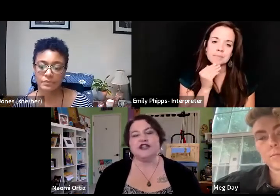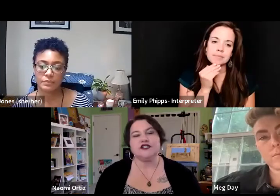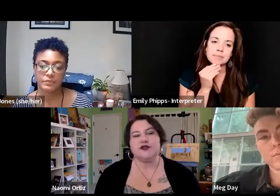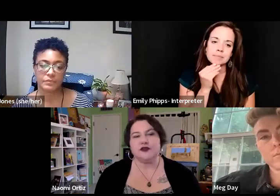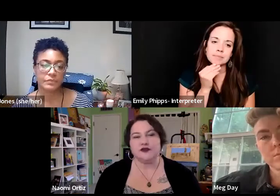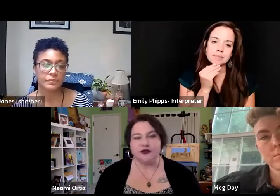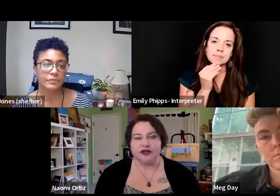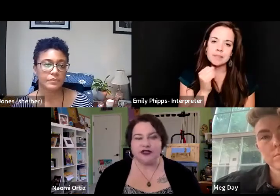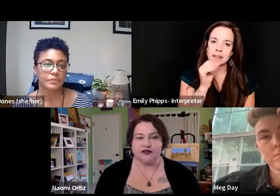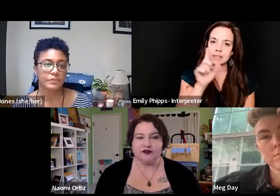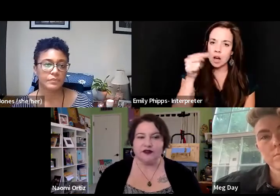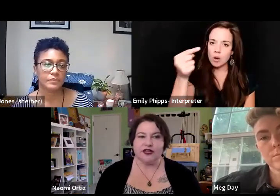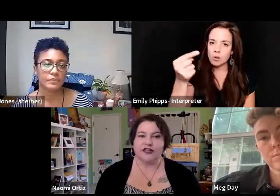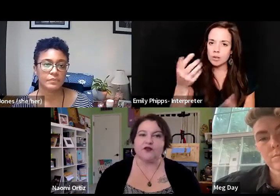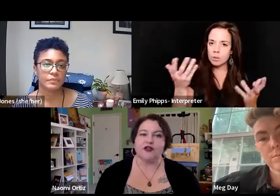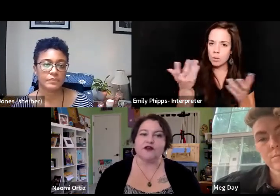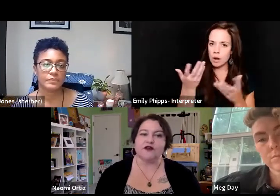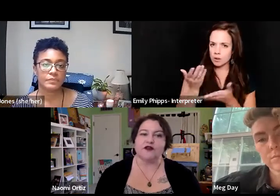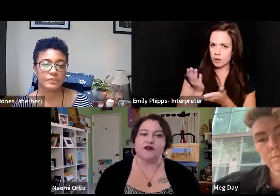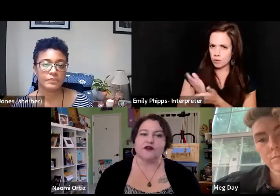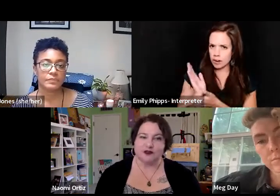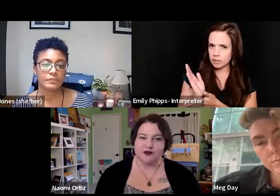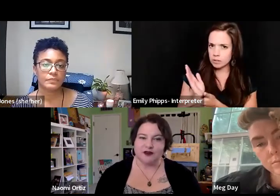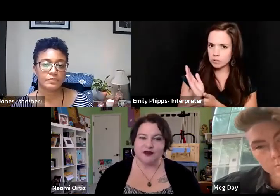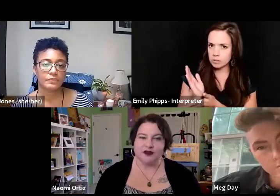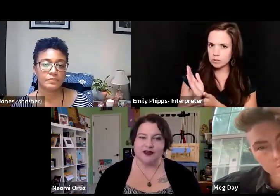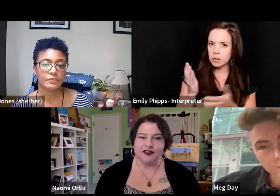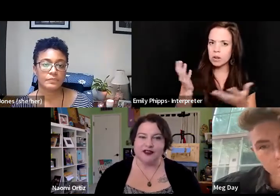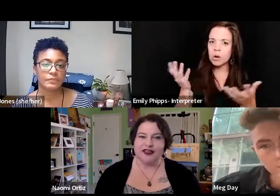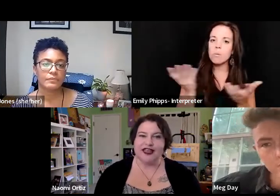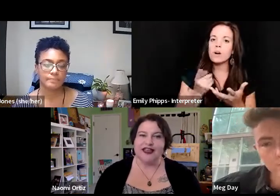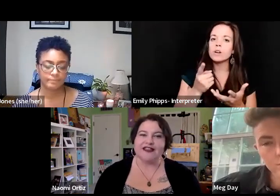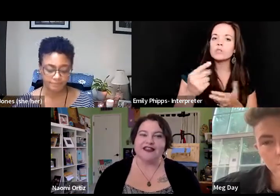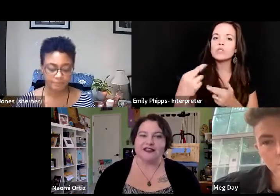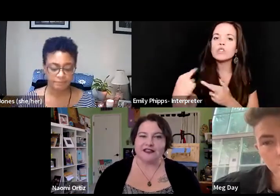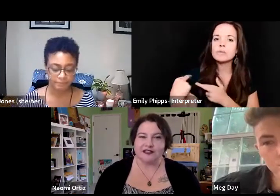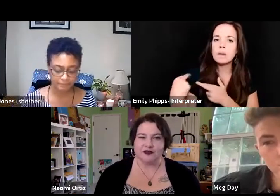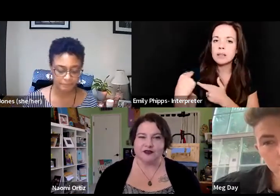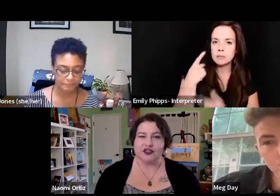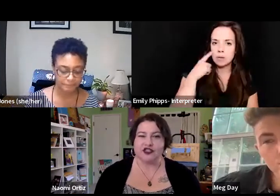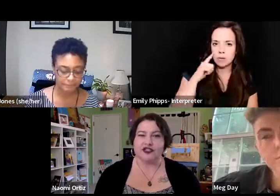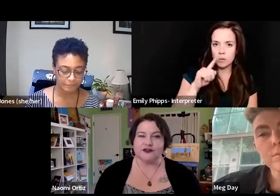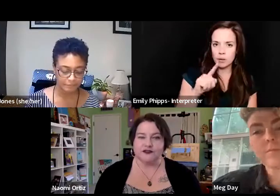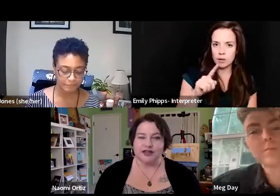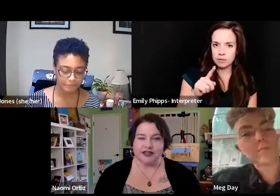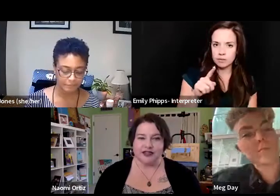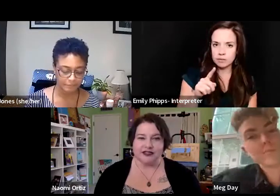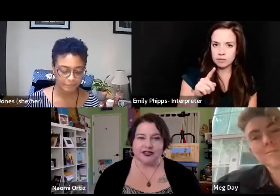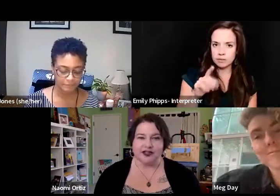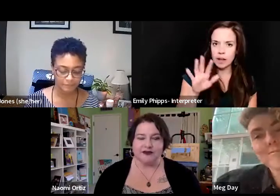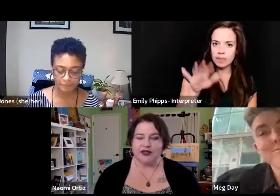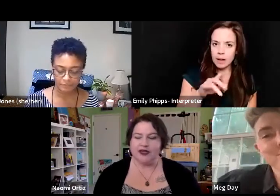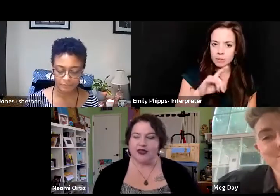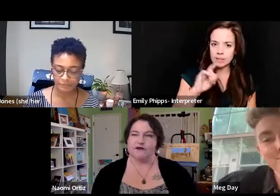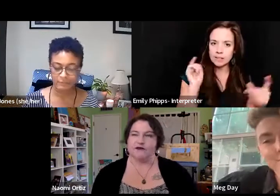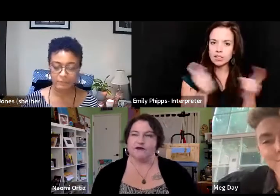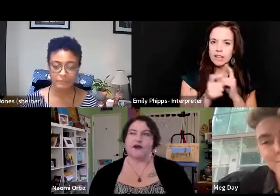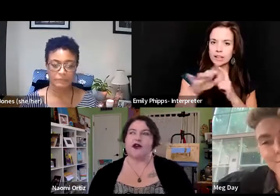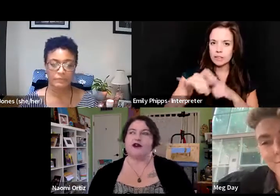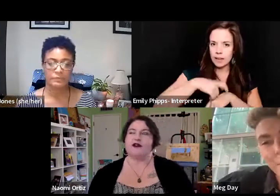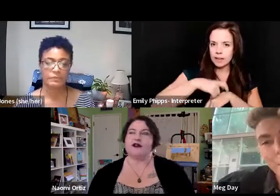it's not just what you have a right to, it's what you're responsible for. And I think that this was a shift at that time